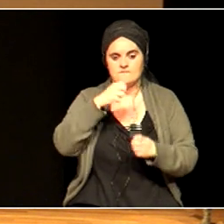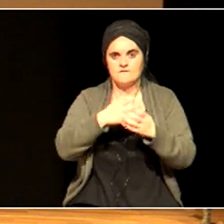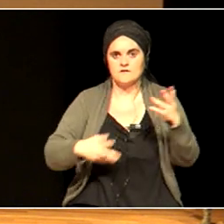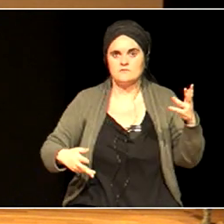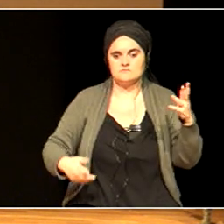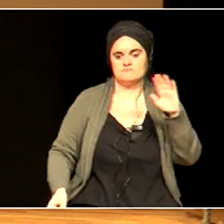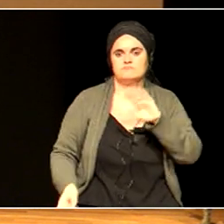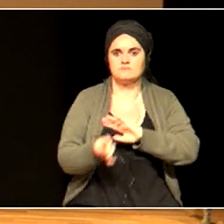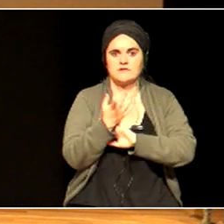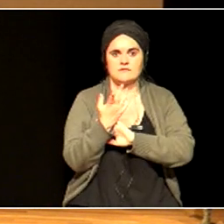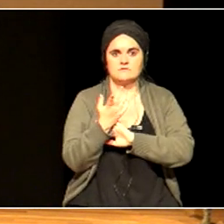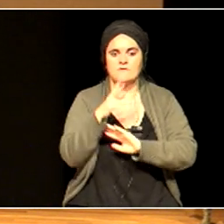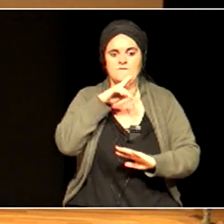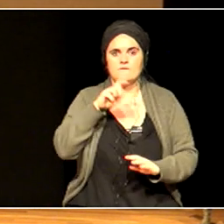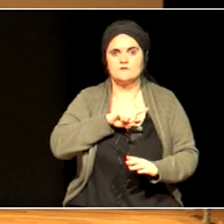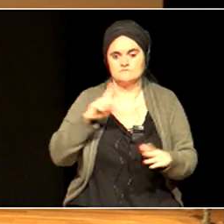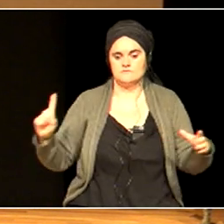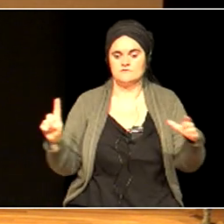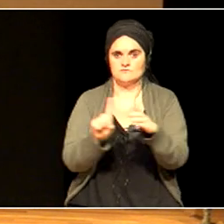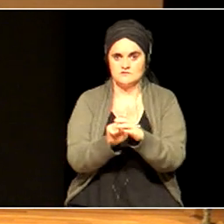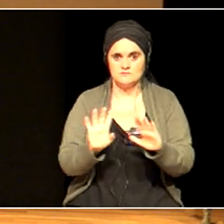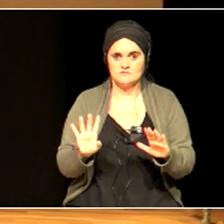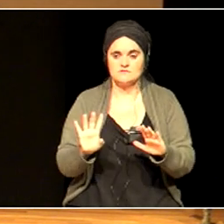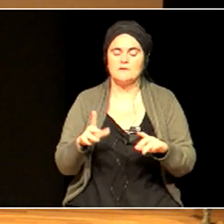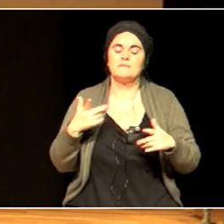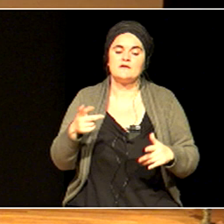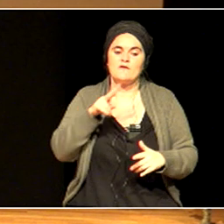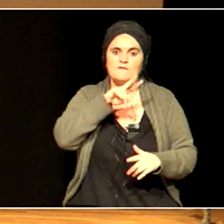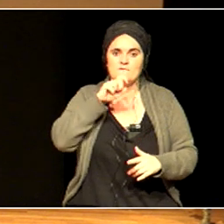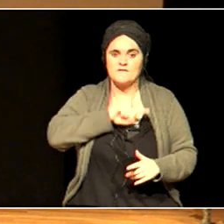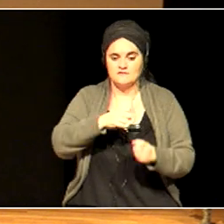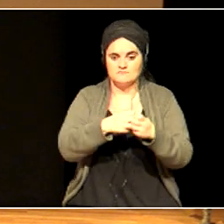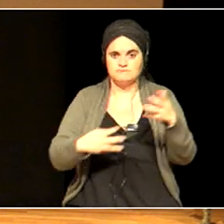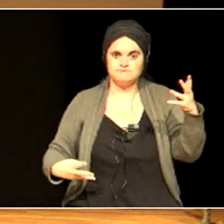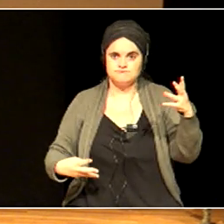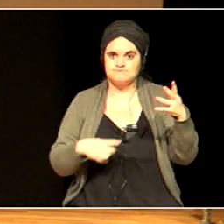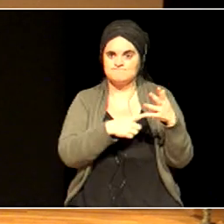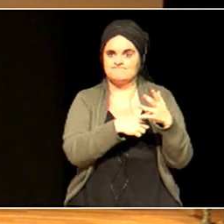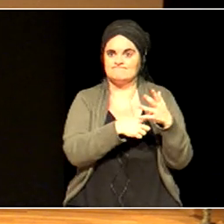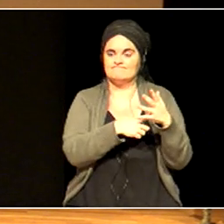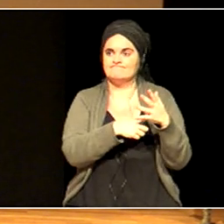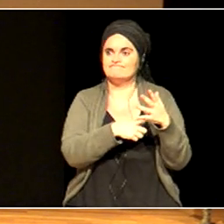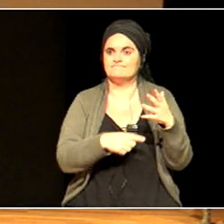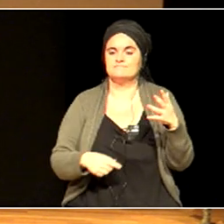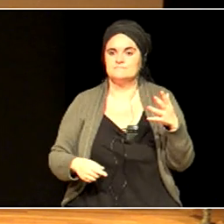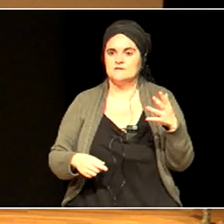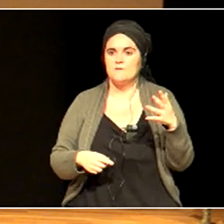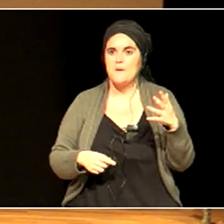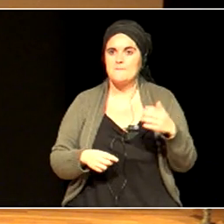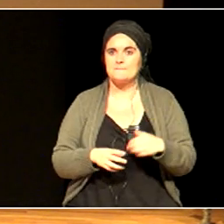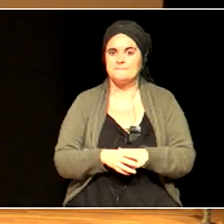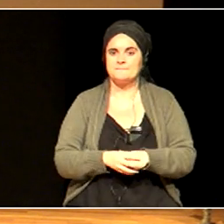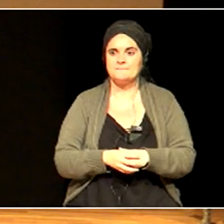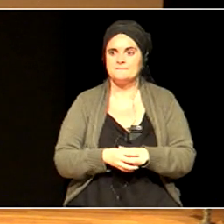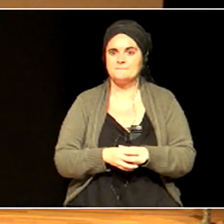values are always on the point of